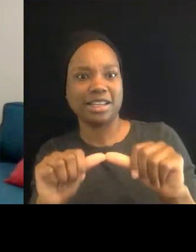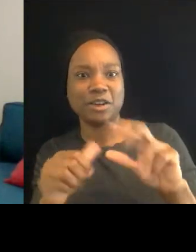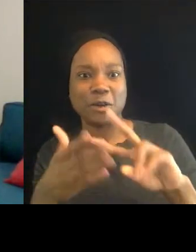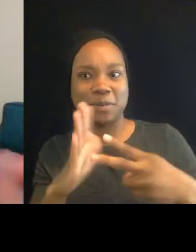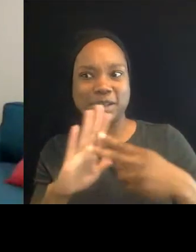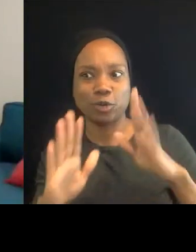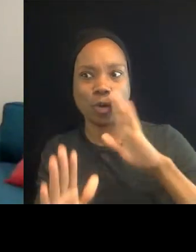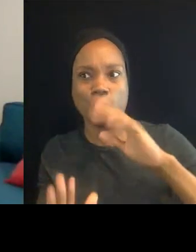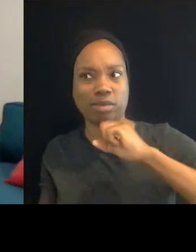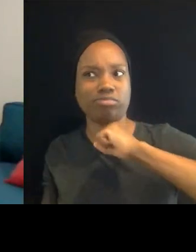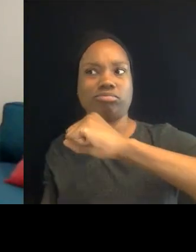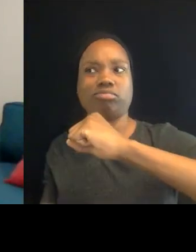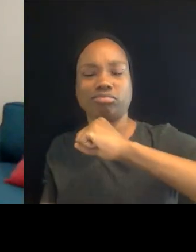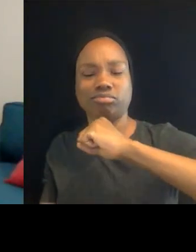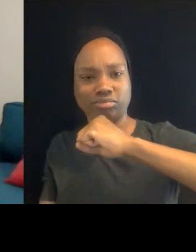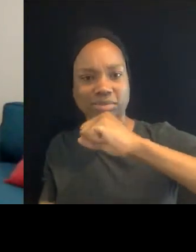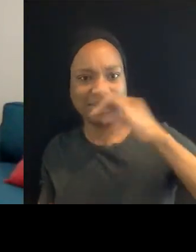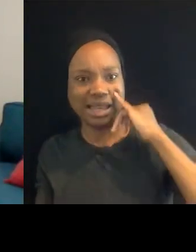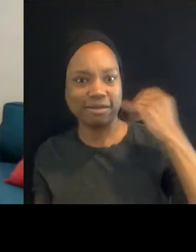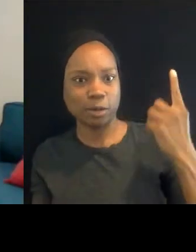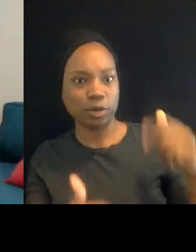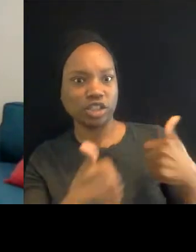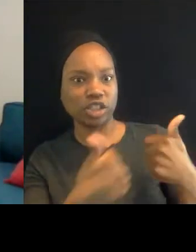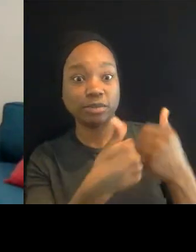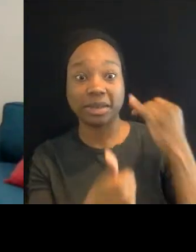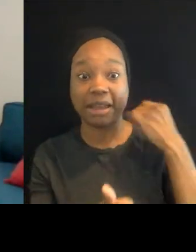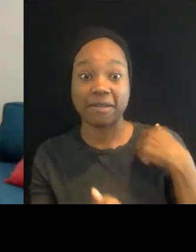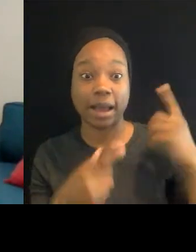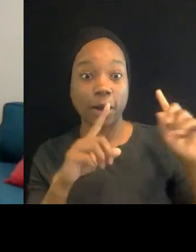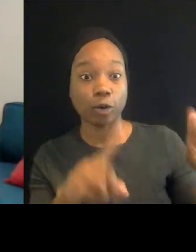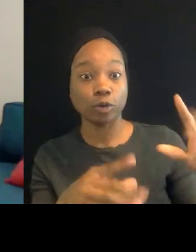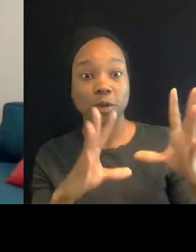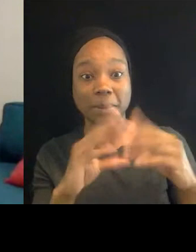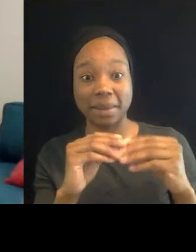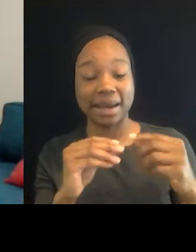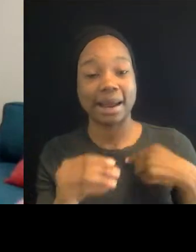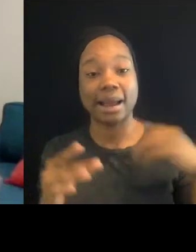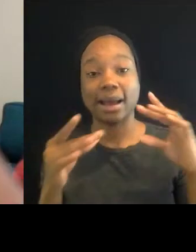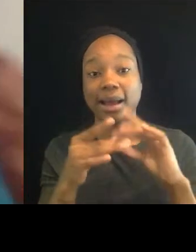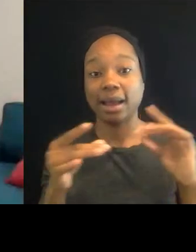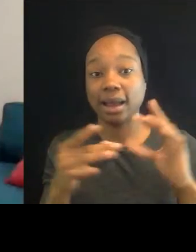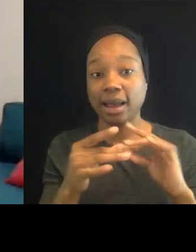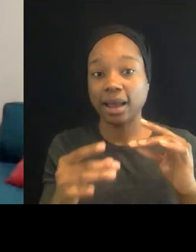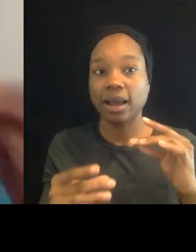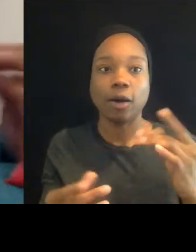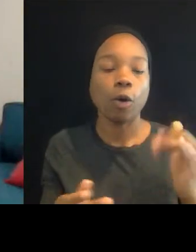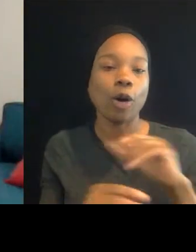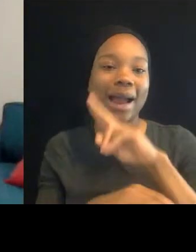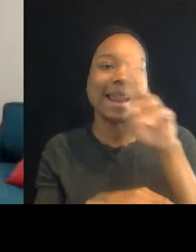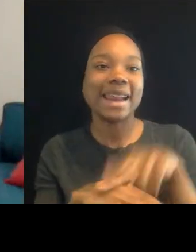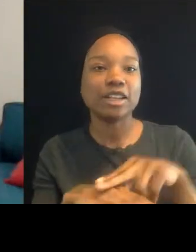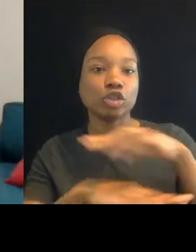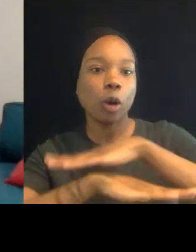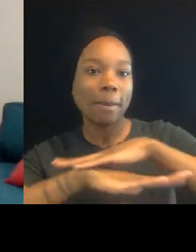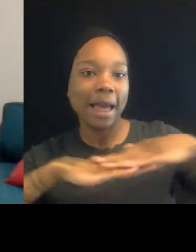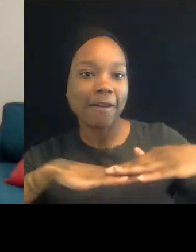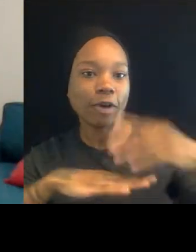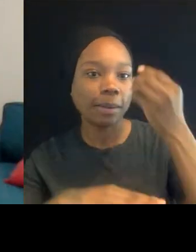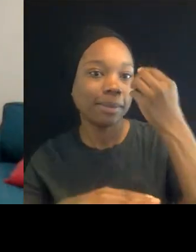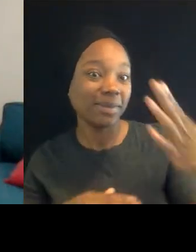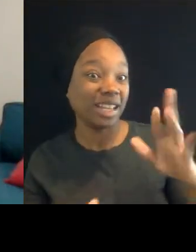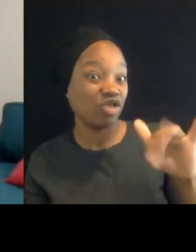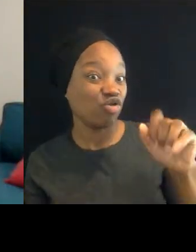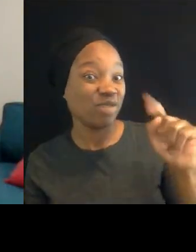If I happen to be in a meeting and I say, you know, or I'm in a national platform and say, you know, this is racist, this cannot go on.